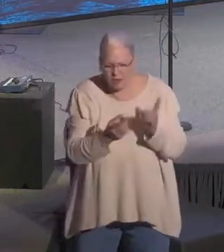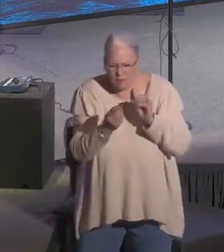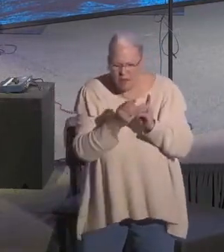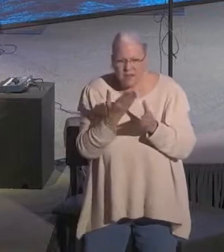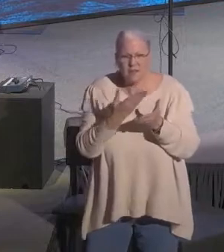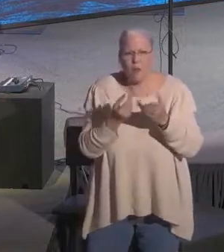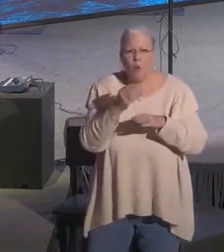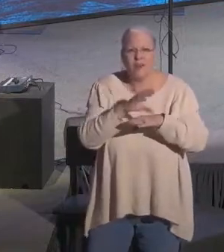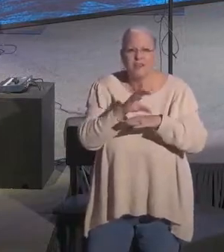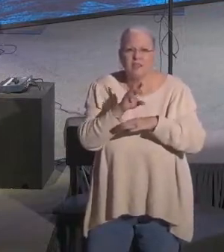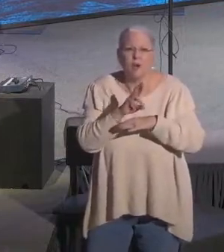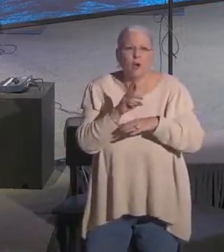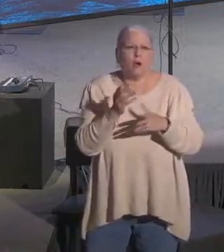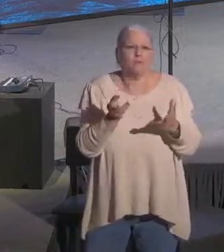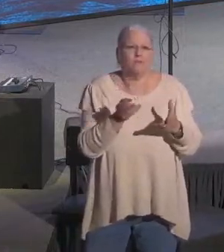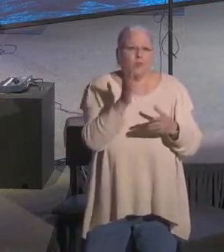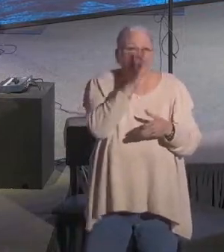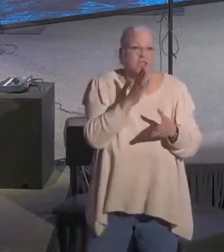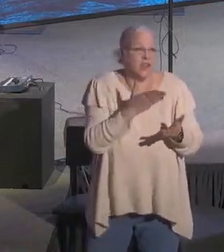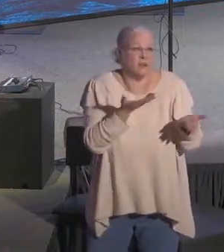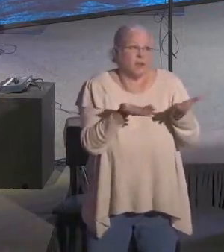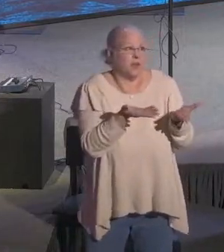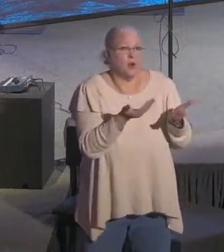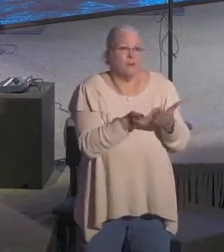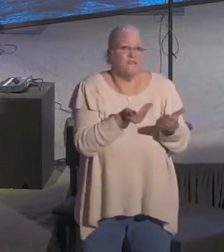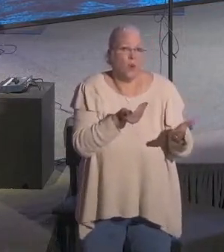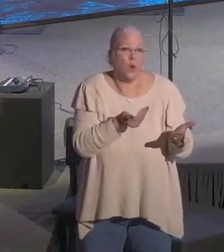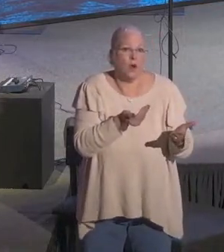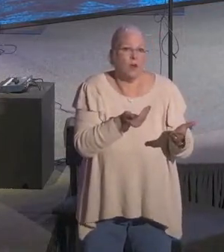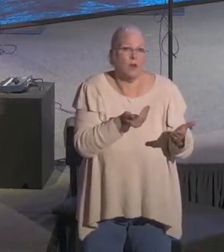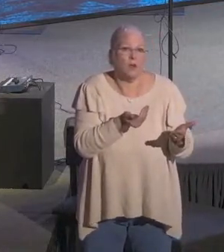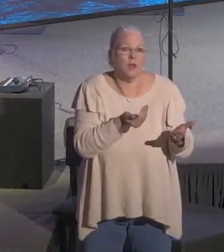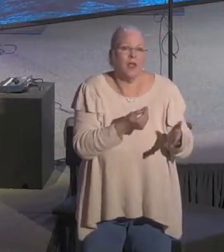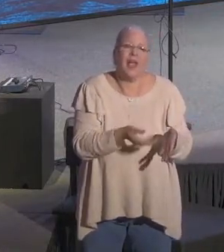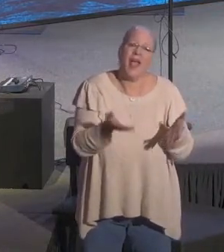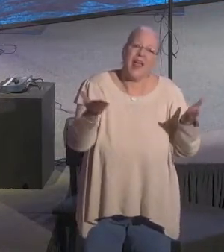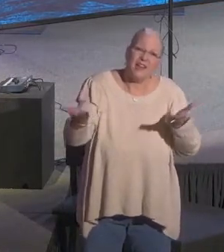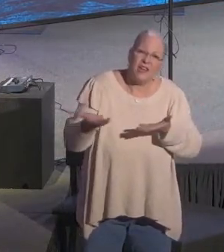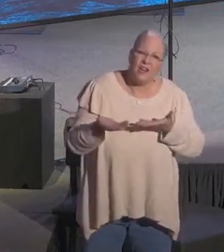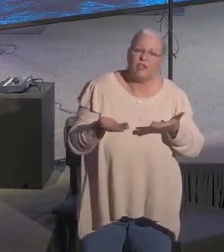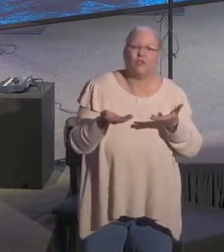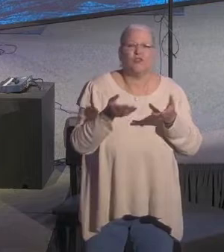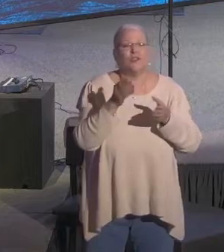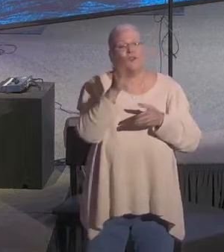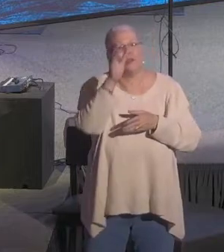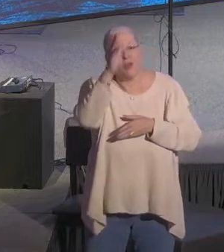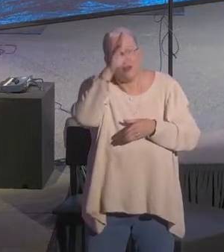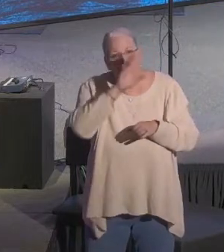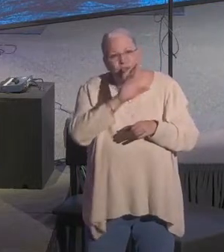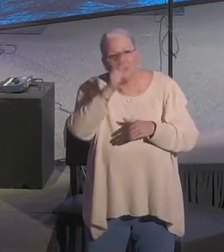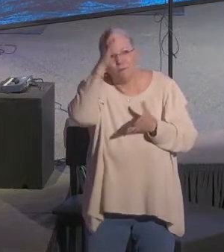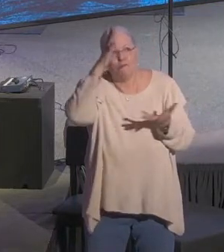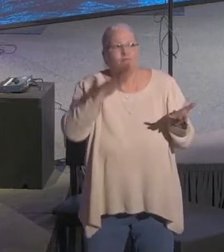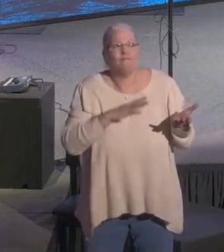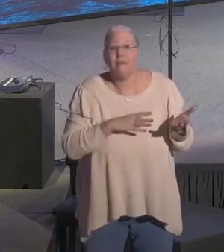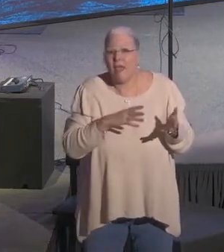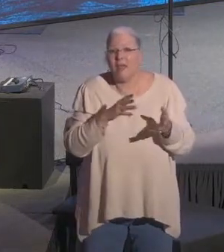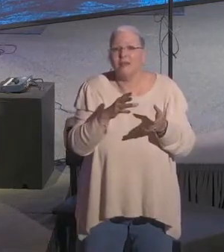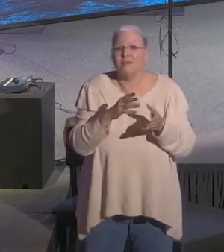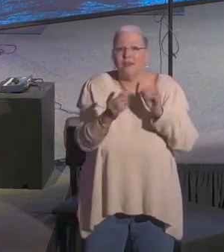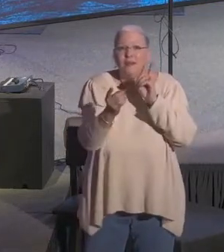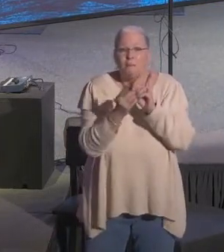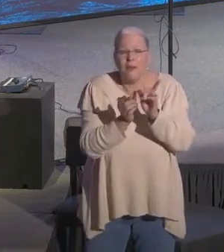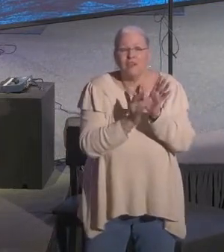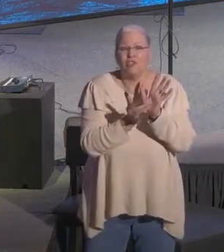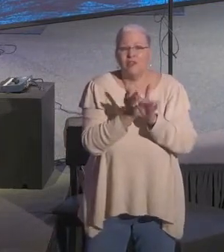and we were able to do that right there and then. And listen, personal evangelism is not necessarily my gift. I'm just telling you,